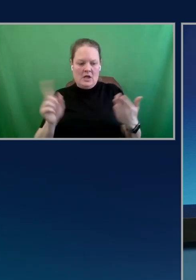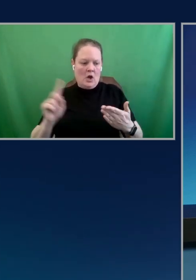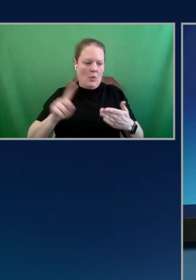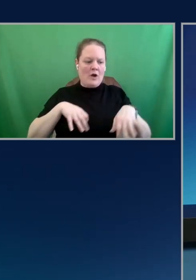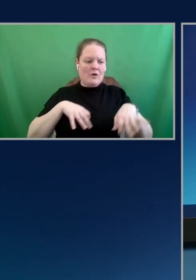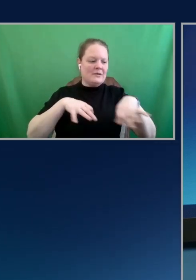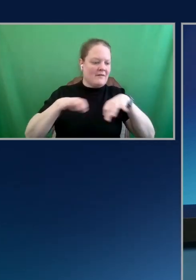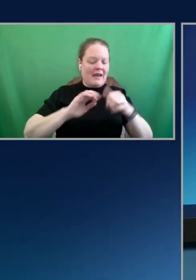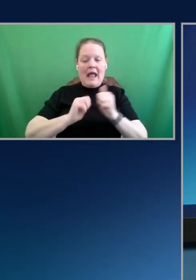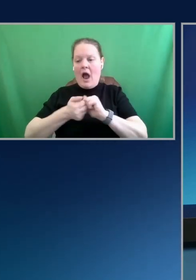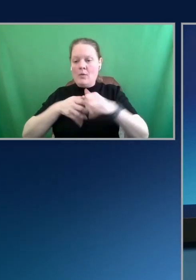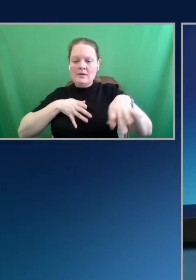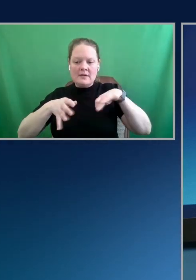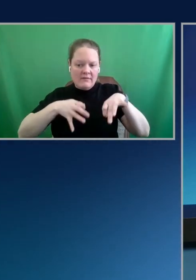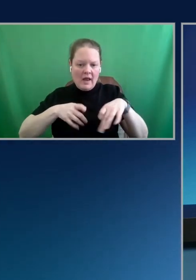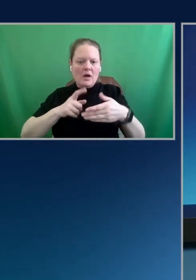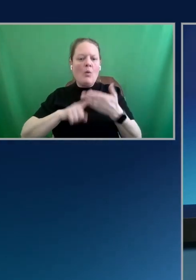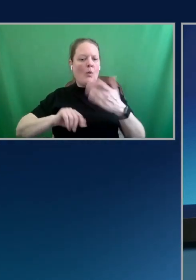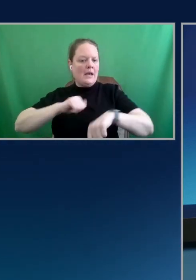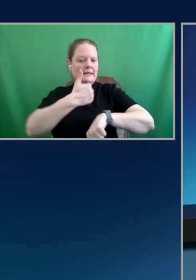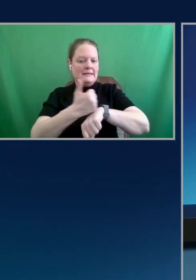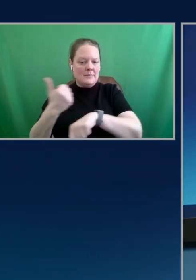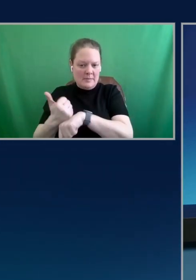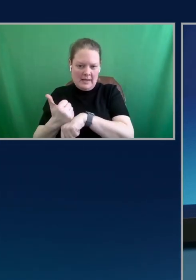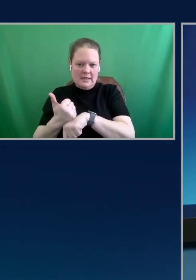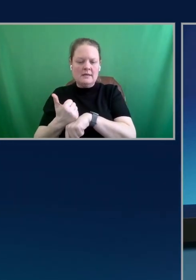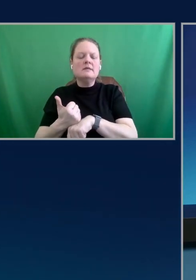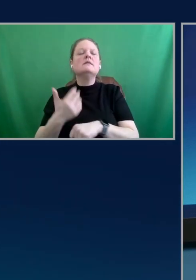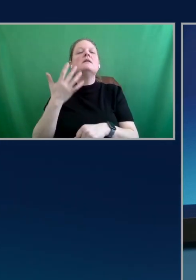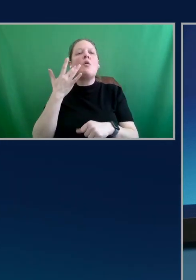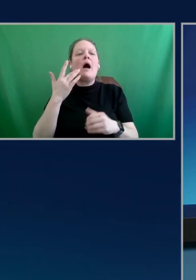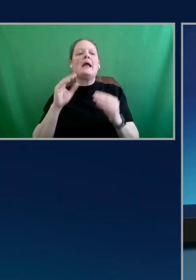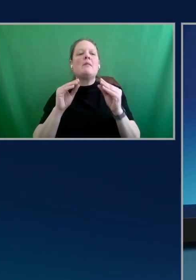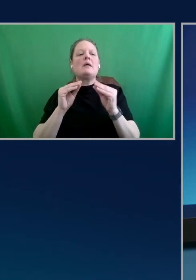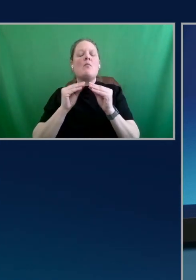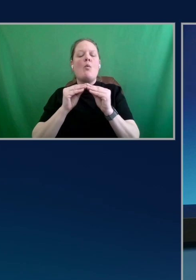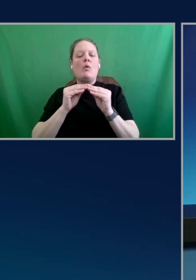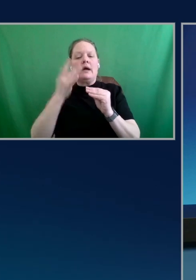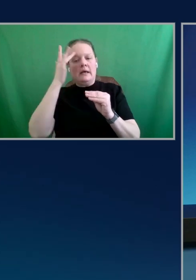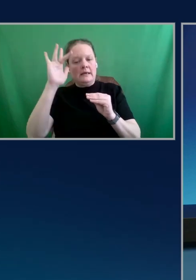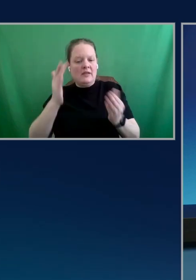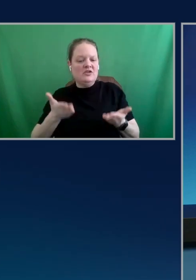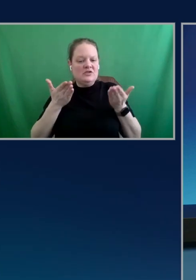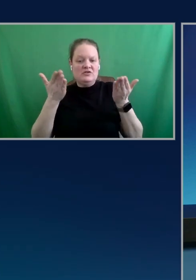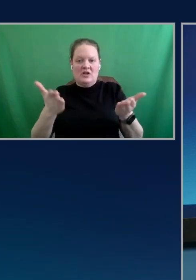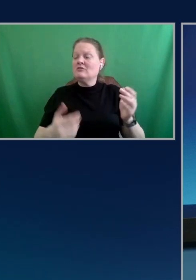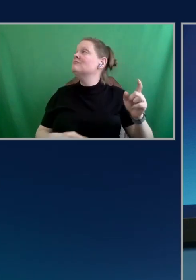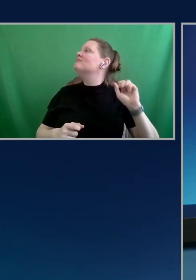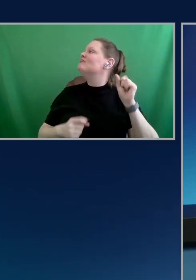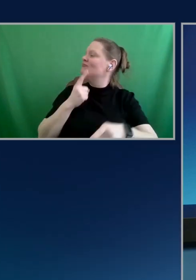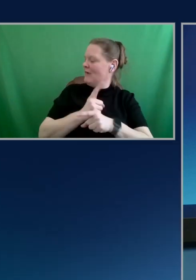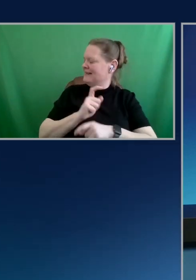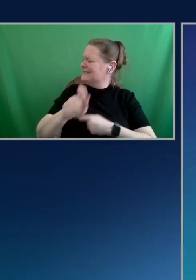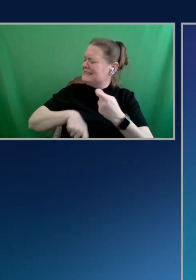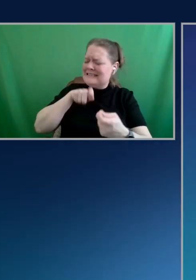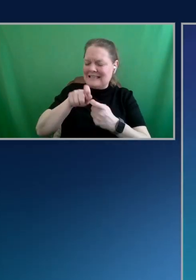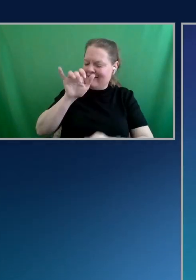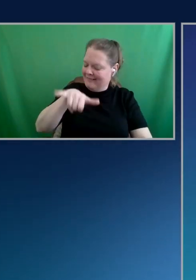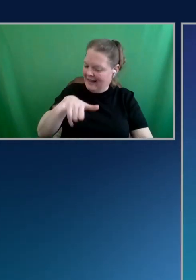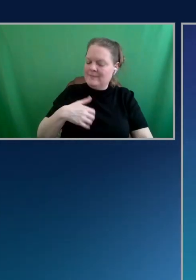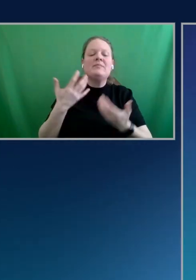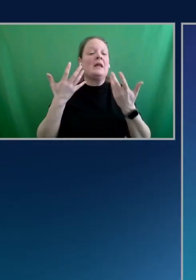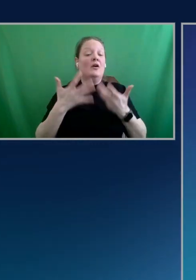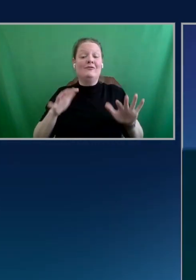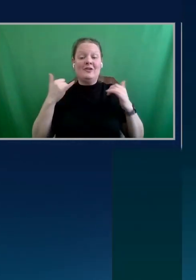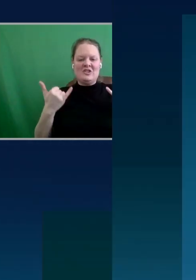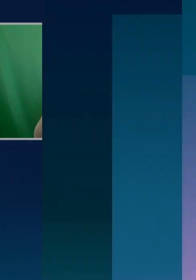defined, what it's implementing. So, that it can make more intelligent suggestions. Yep. Yep. Exactly. So, it's finished now. It's made these